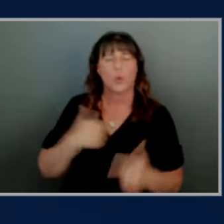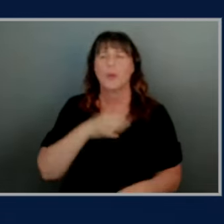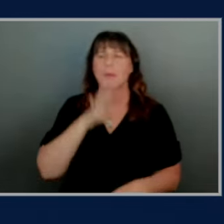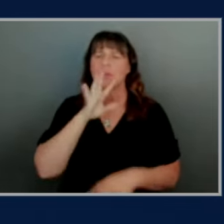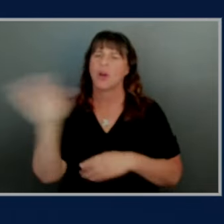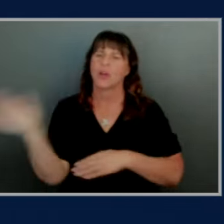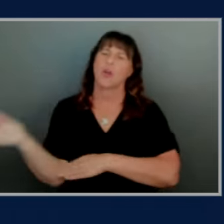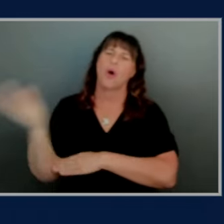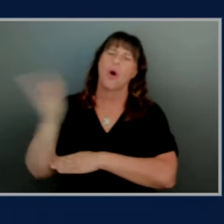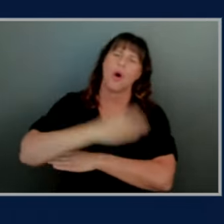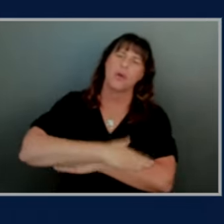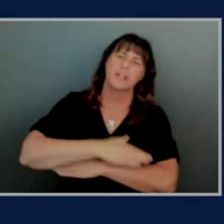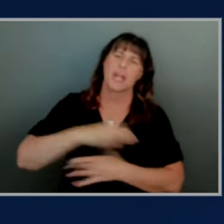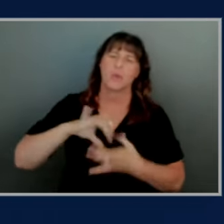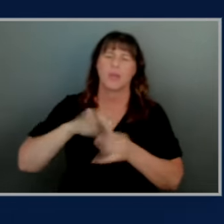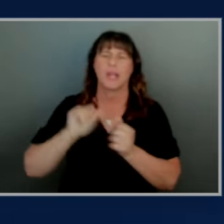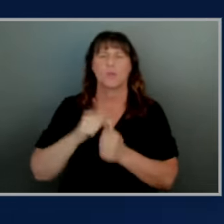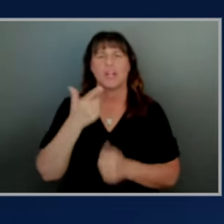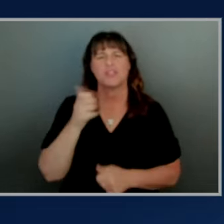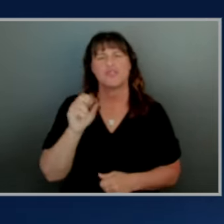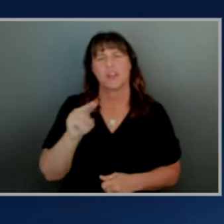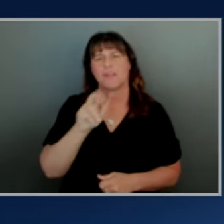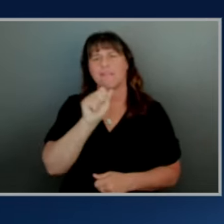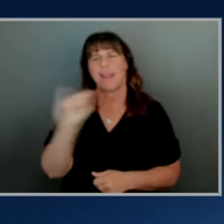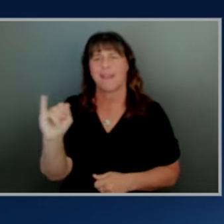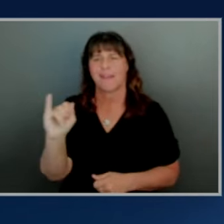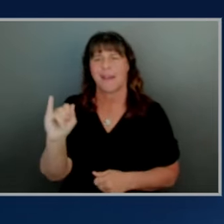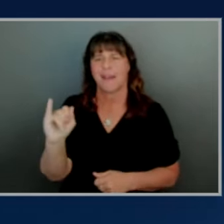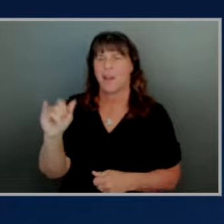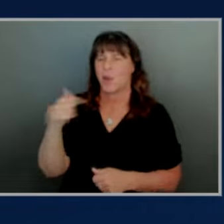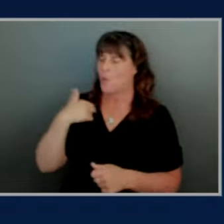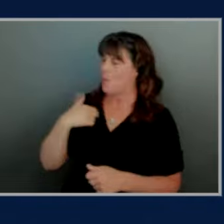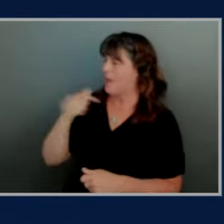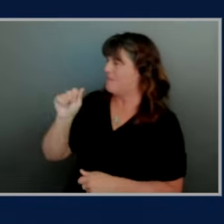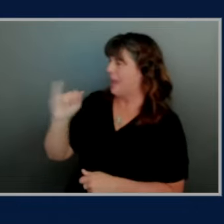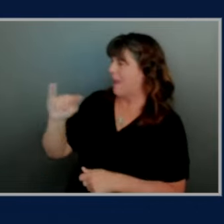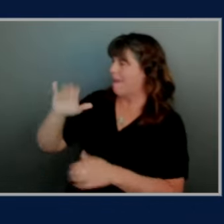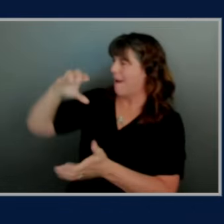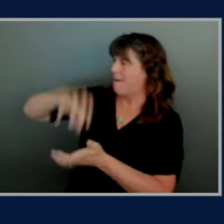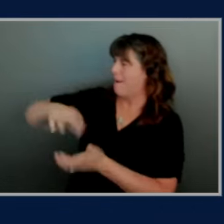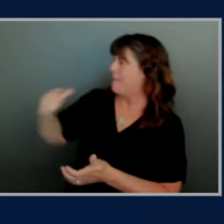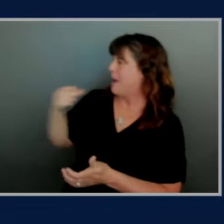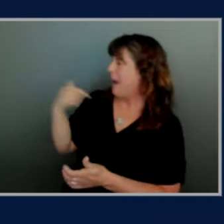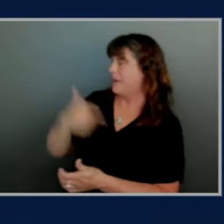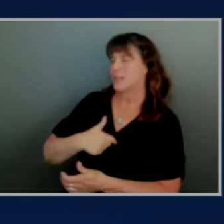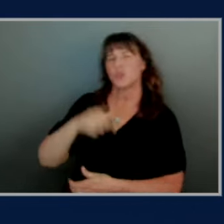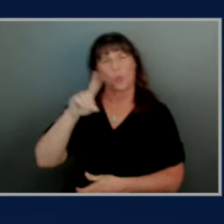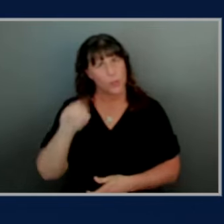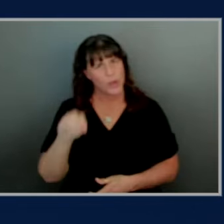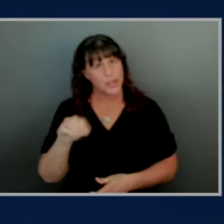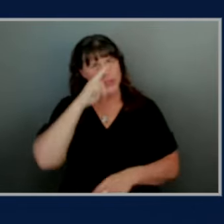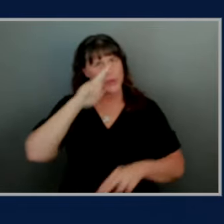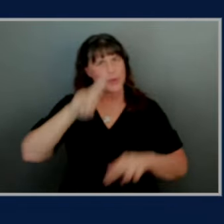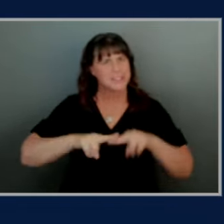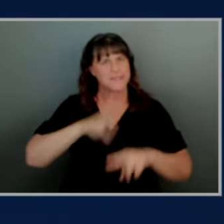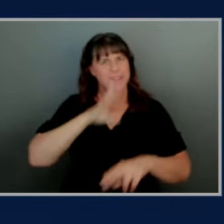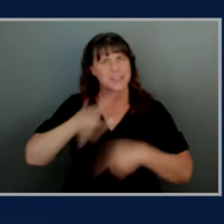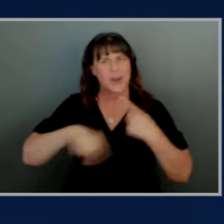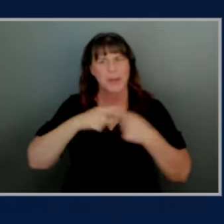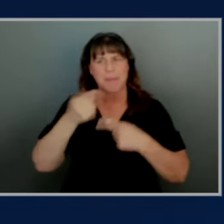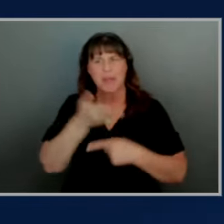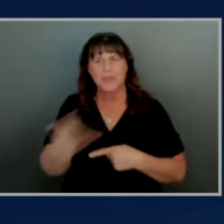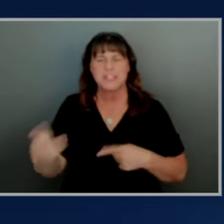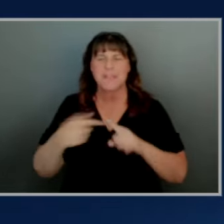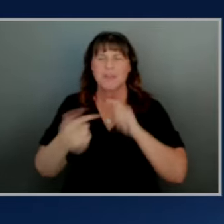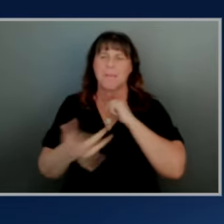about generative AI as you could probably assume we even have the AI hub right behind us we do yes it's it's fun talking about this stuff from a technical